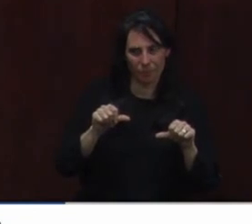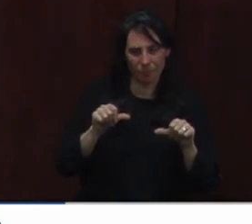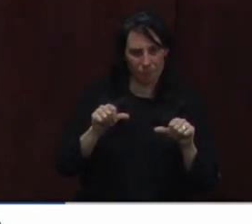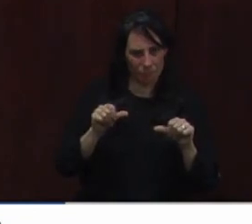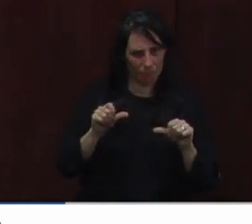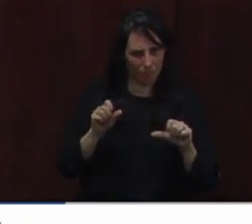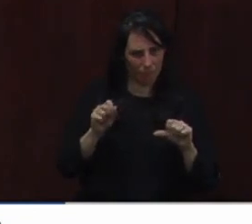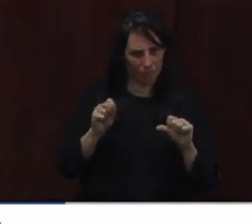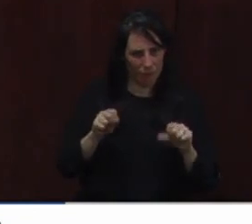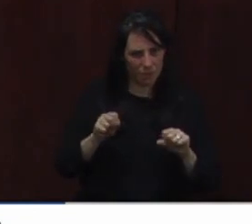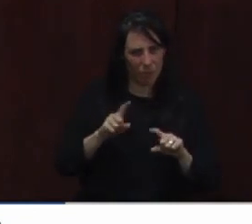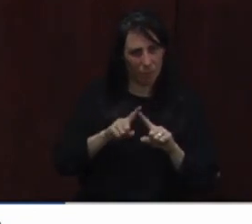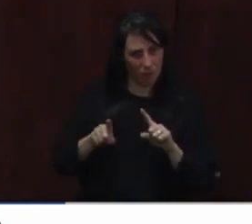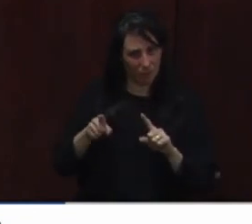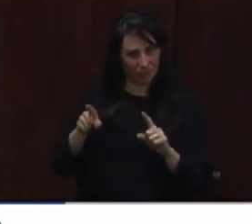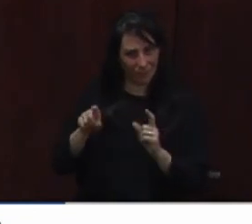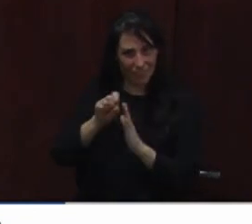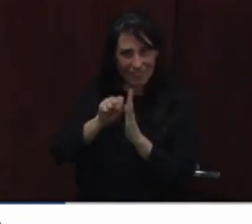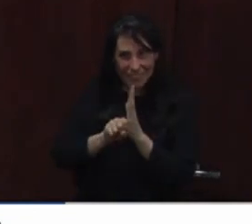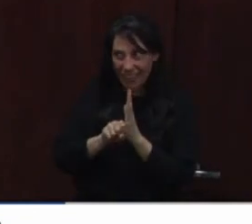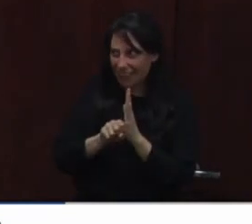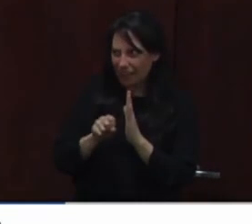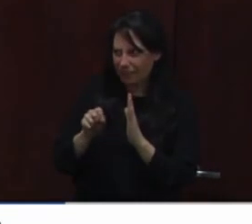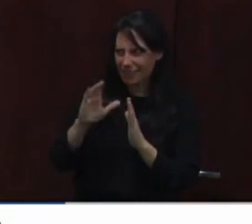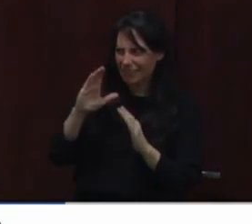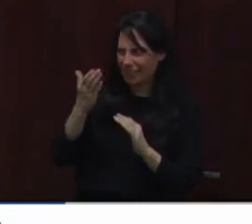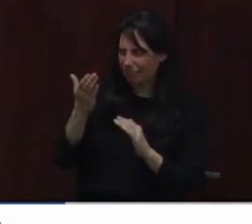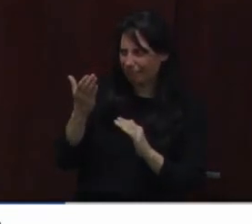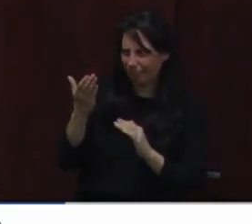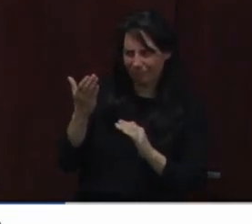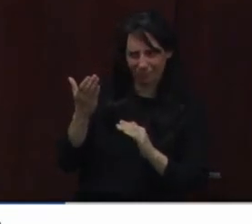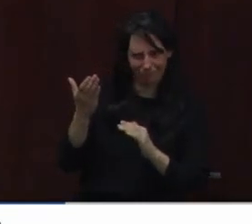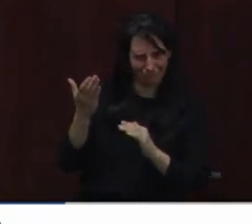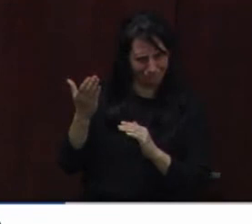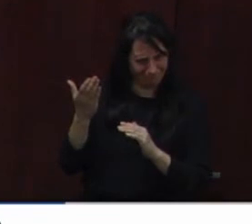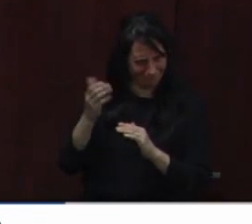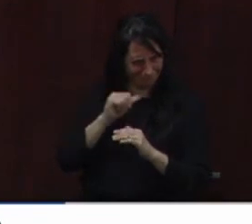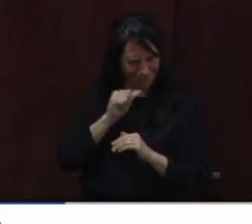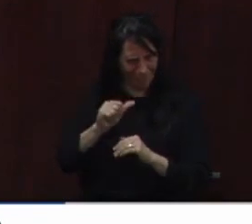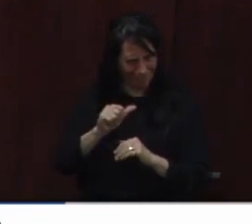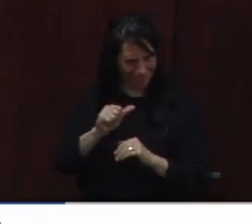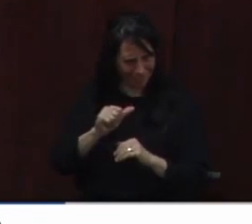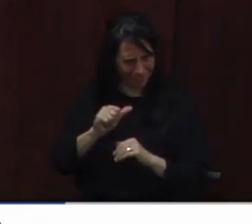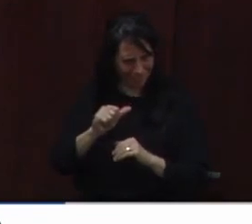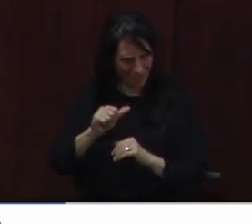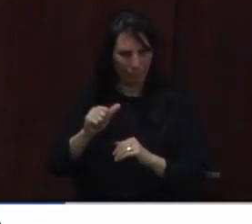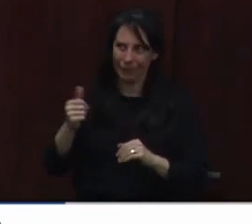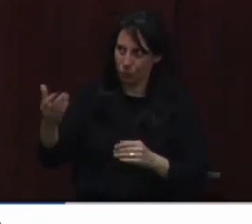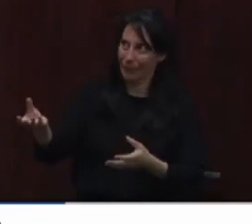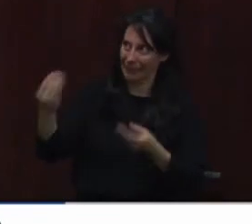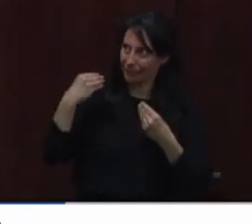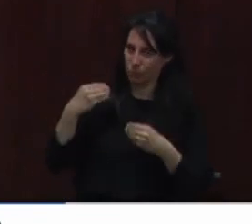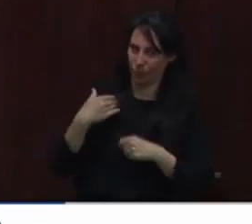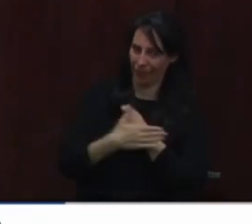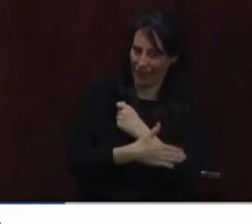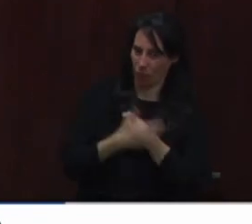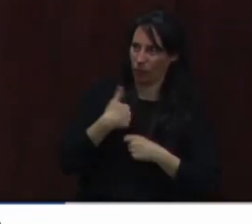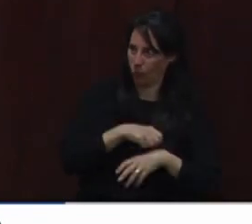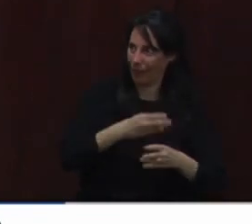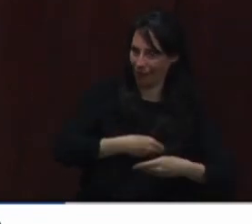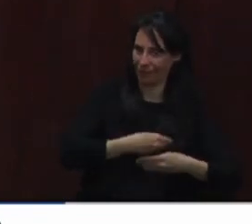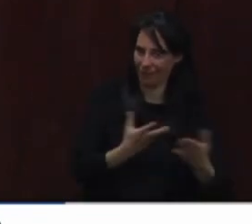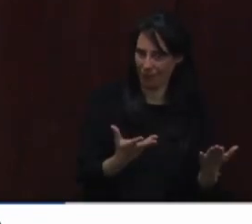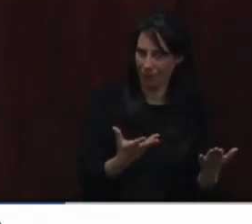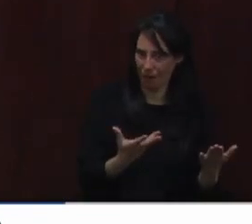that just getting it out to the counties rather than dumping them all in one one site is another viable pathway to getting a lot more